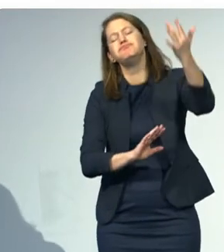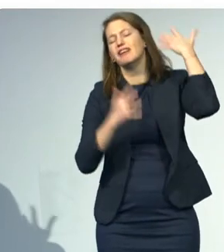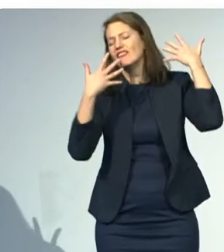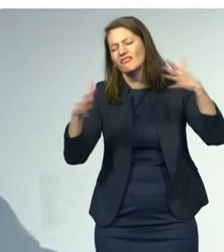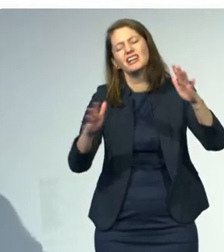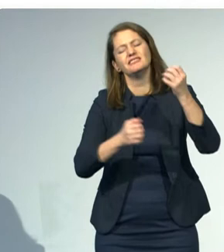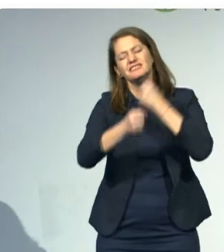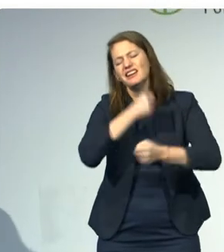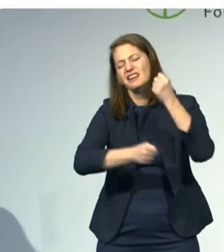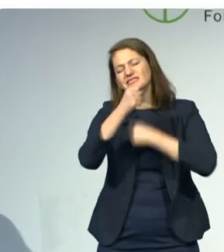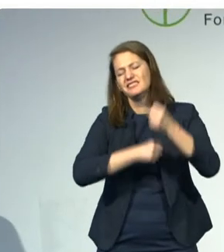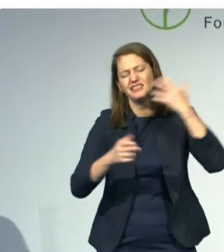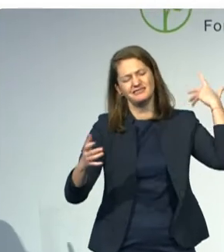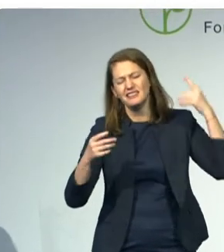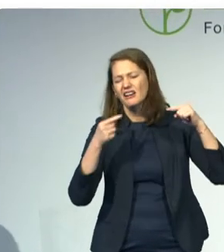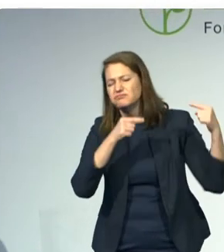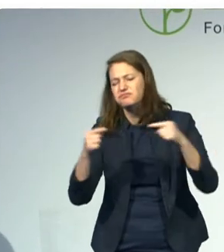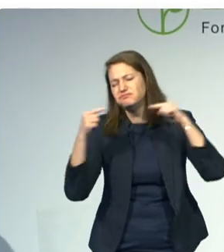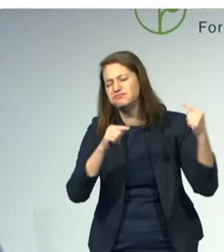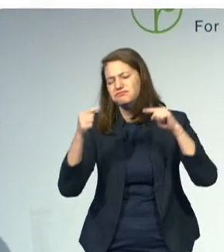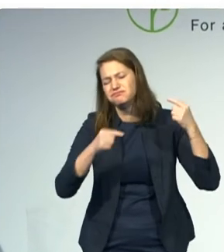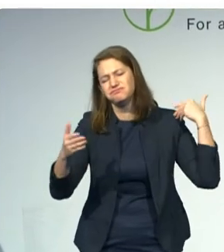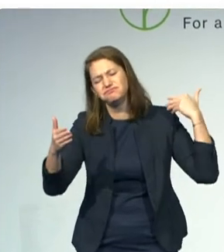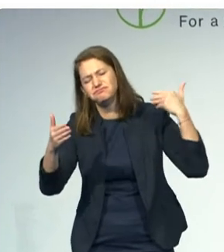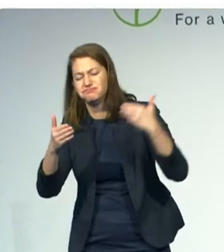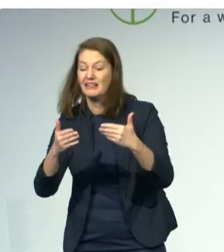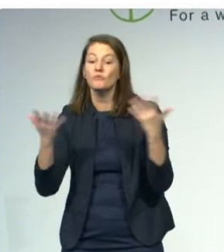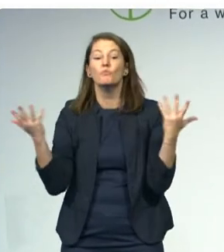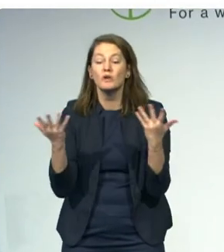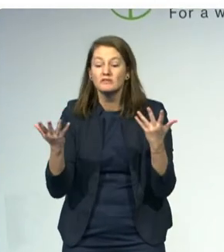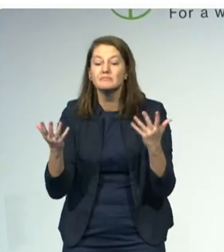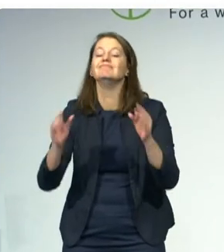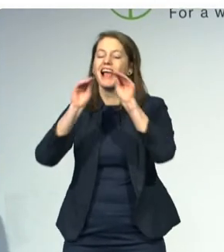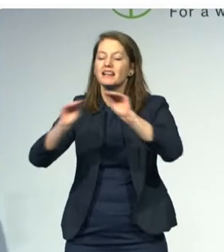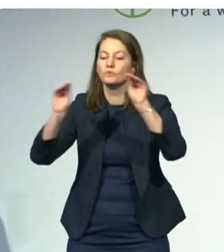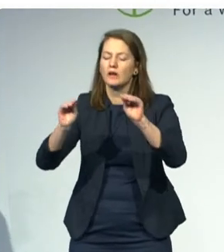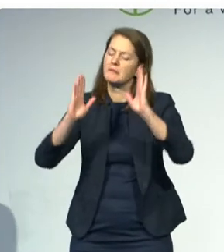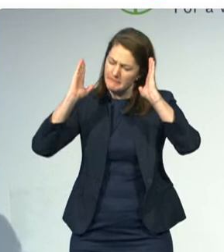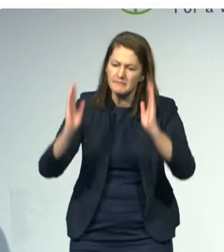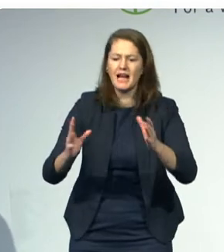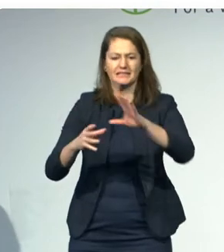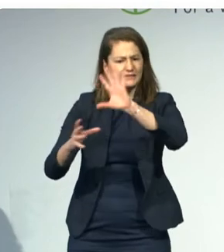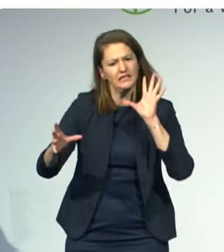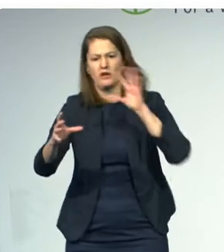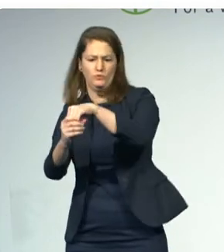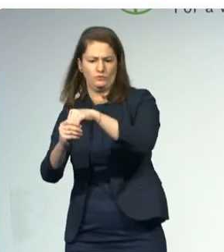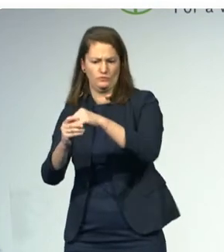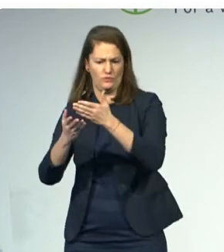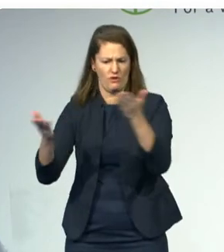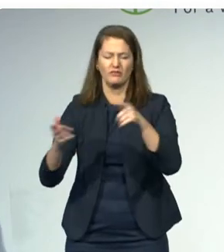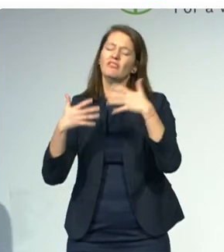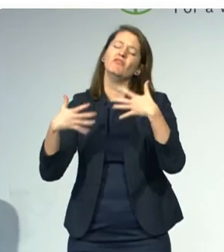children with disabilities is not a new conversation. We have been talking about this for at least 100